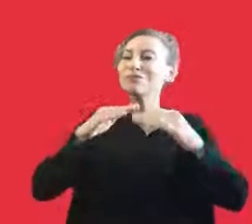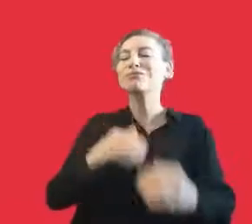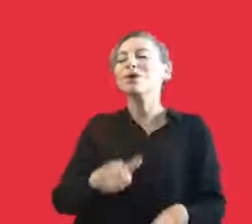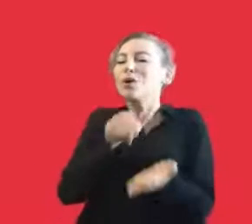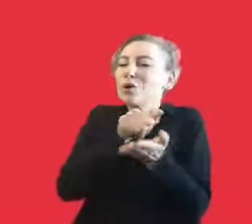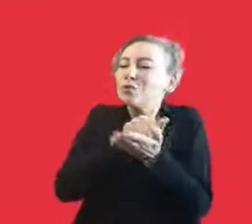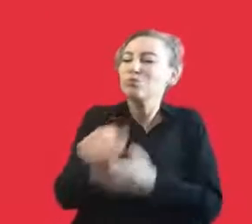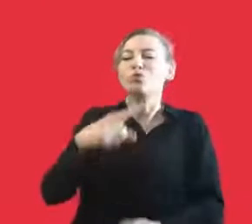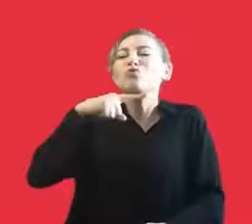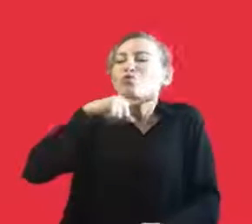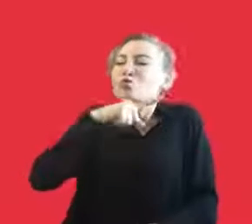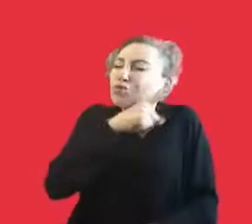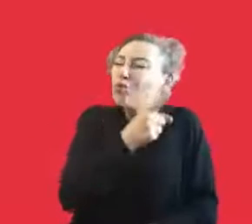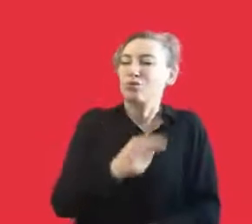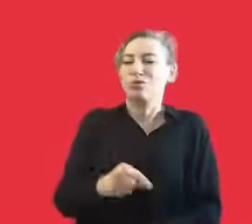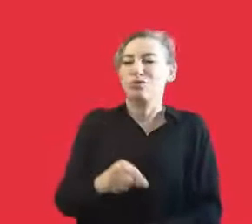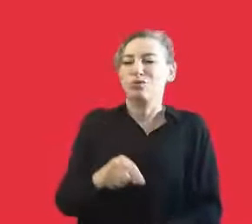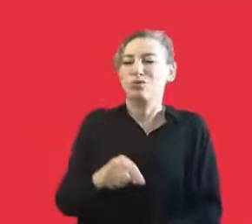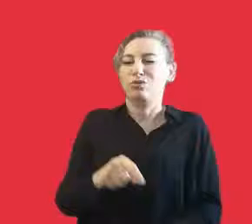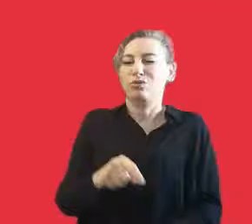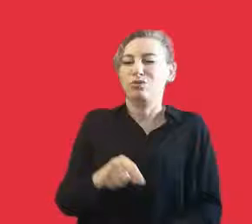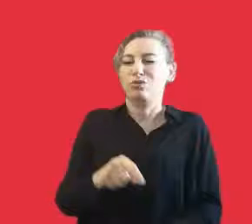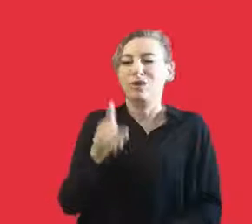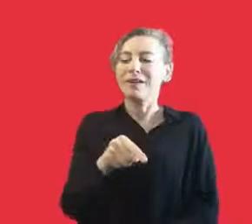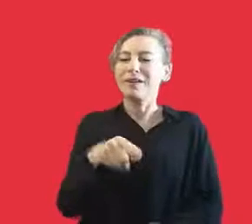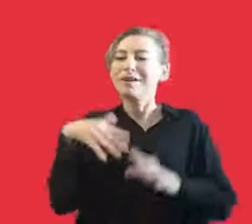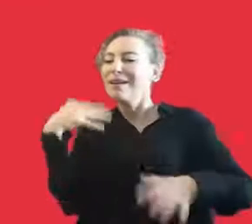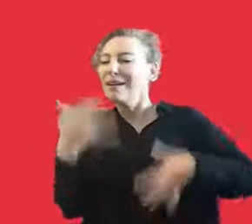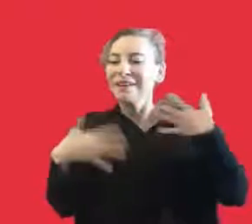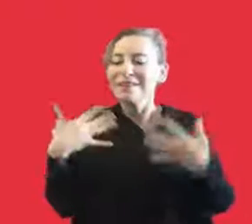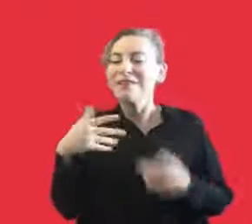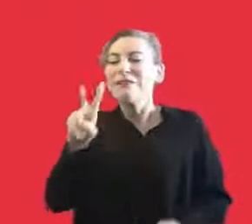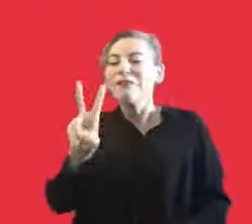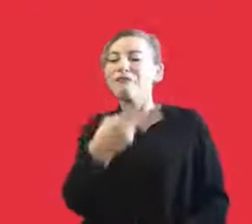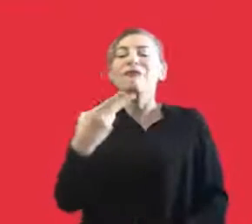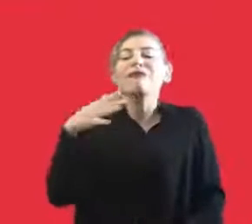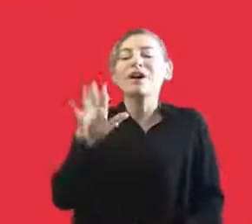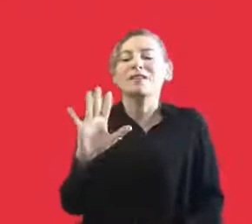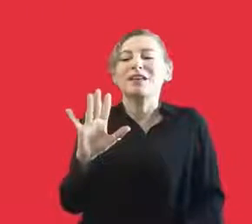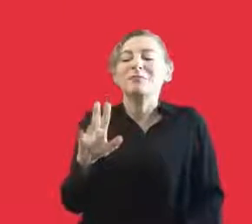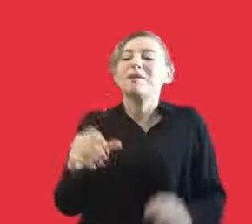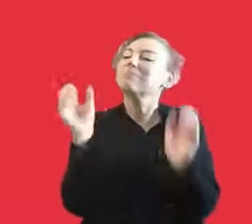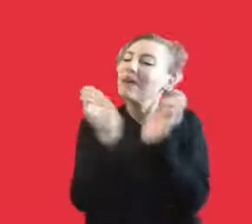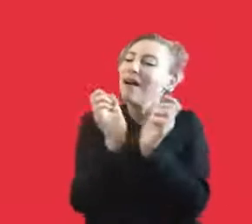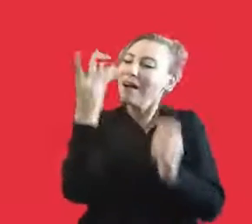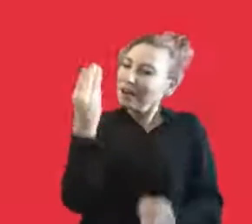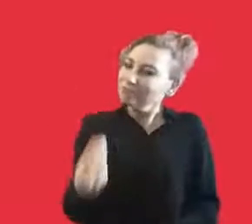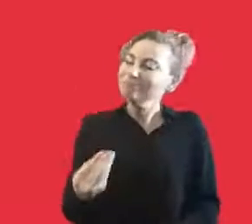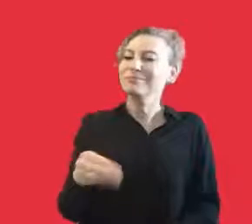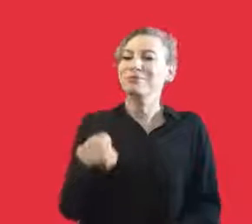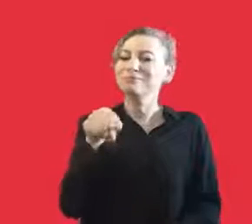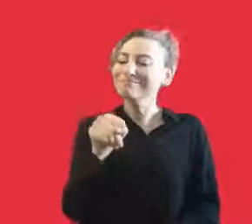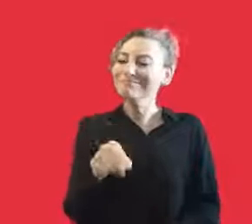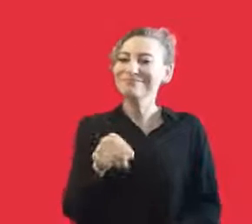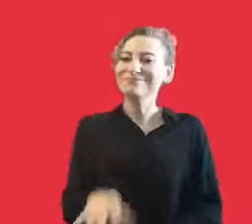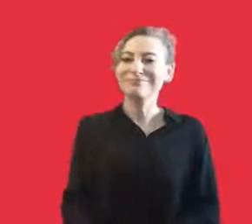perform despite all the challenges and difficulties. And we have never given up this passion. We are a big family. For that